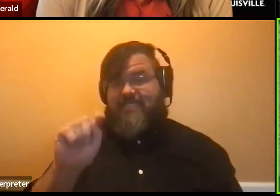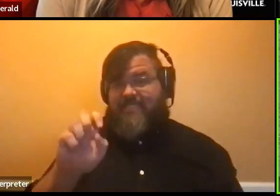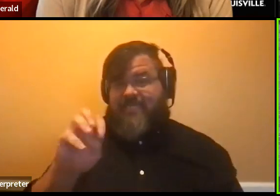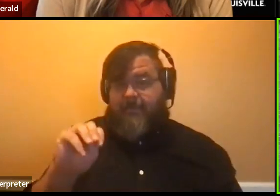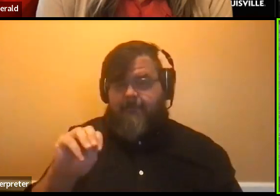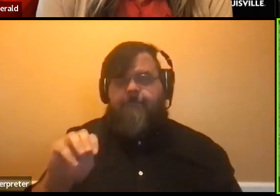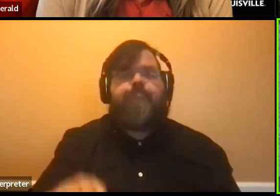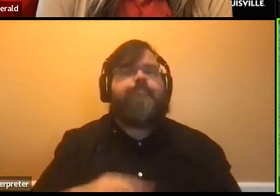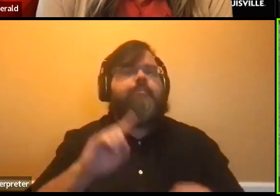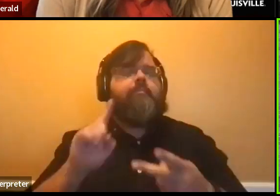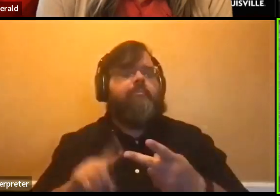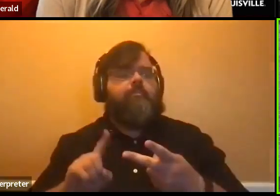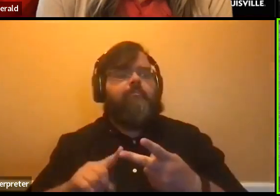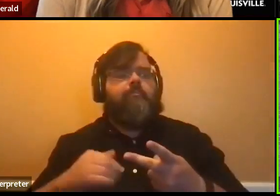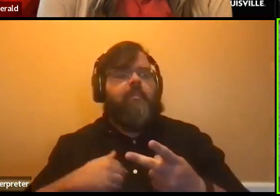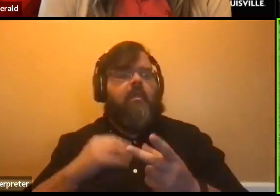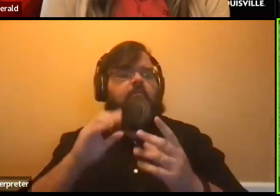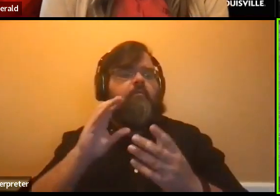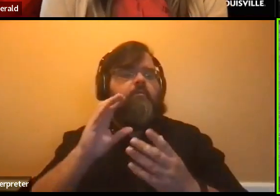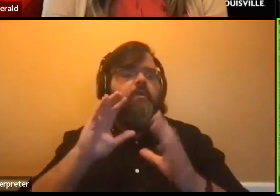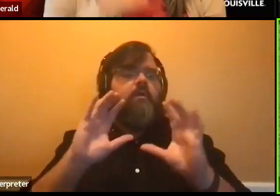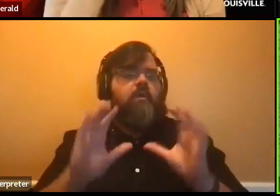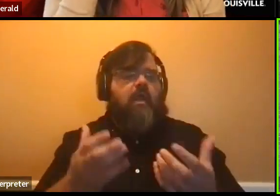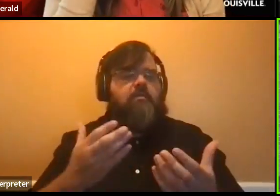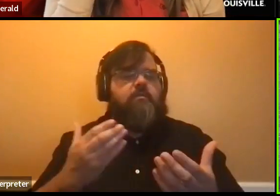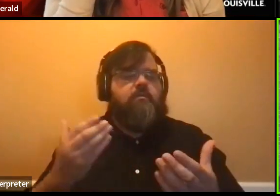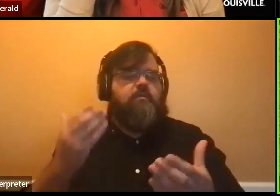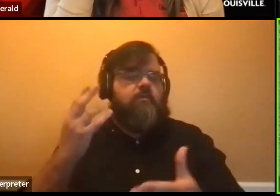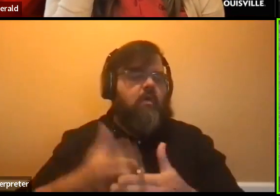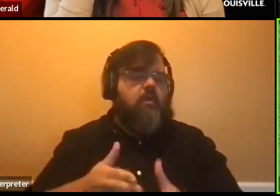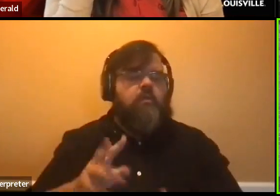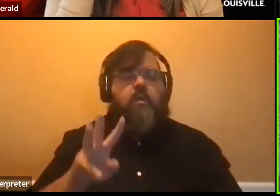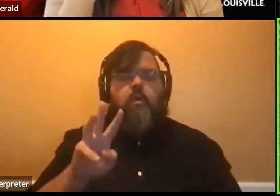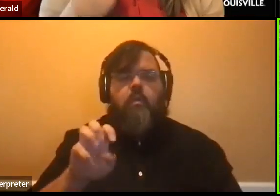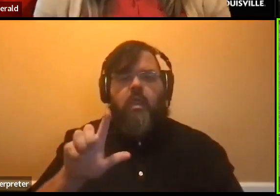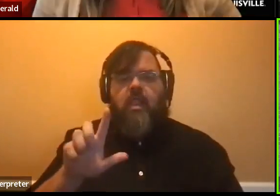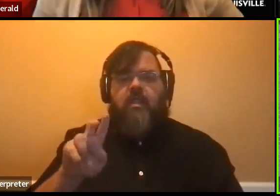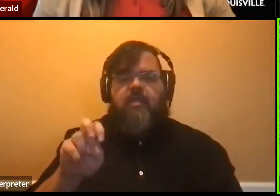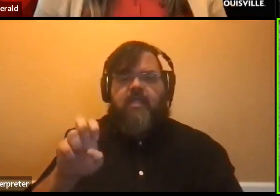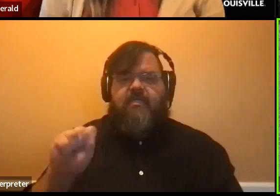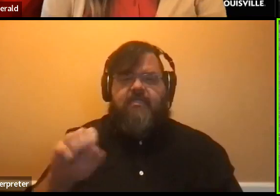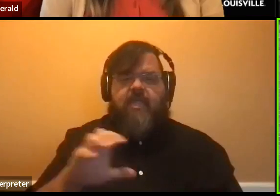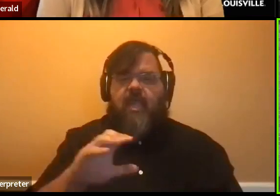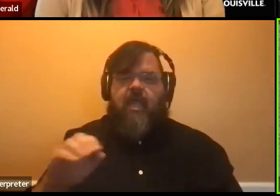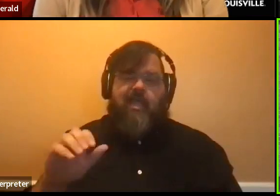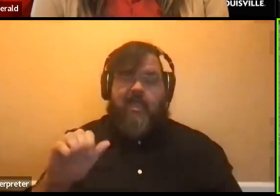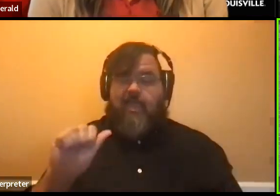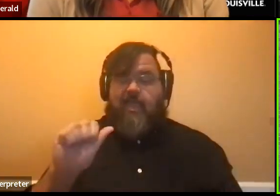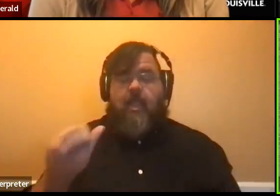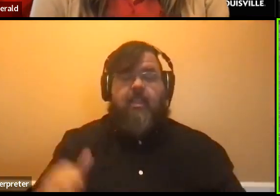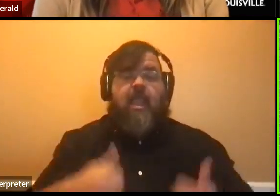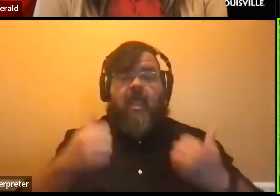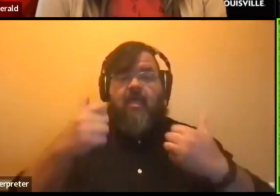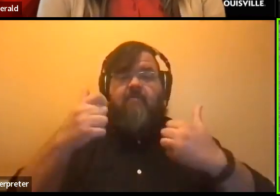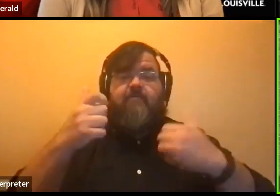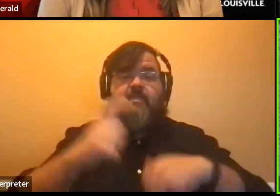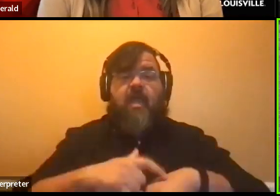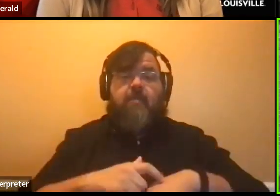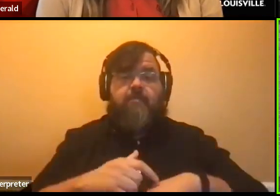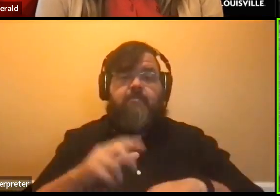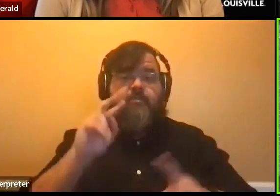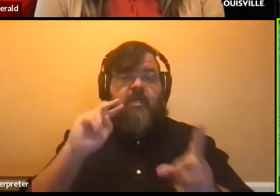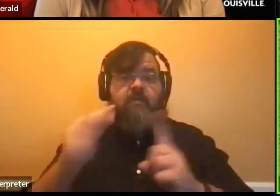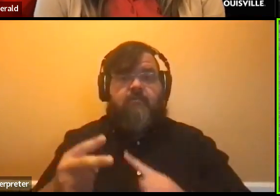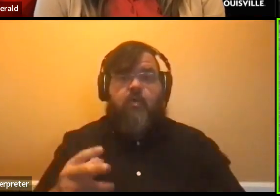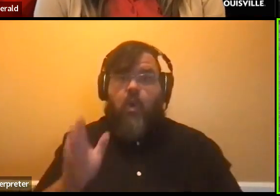called Wellness, a Lifespan Perspective. And that course will be traveling to Denmark, which is